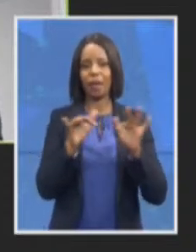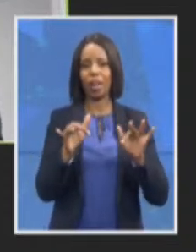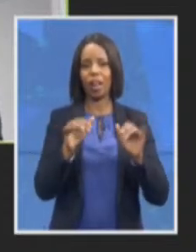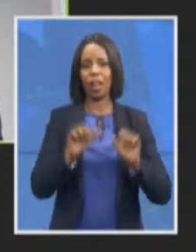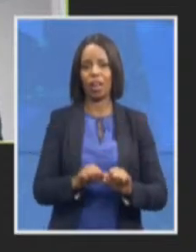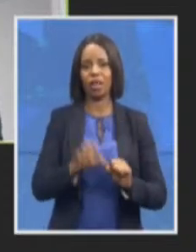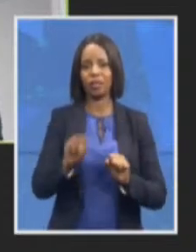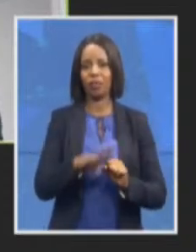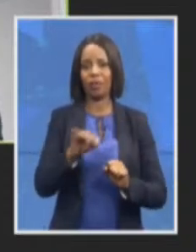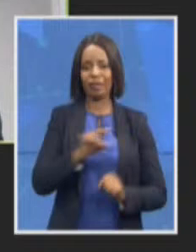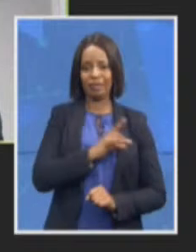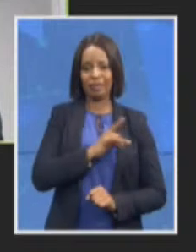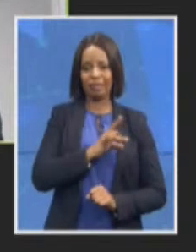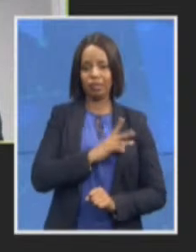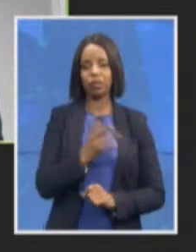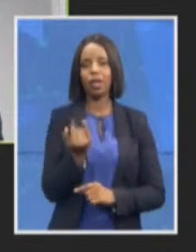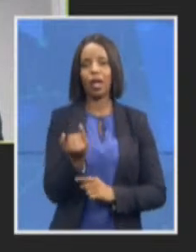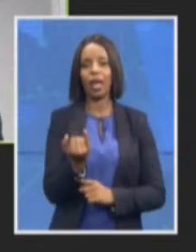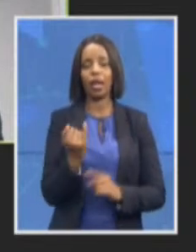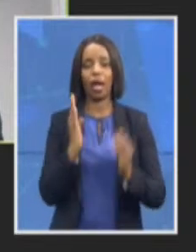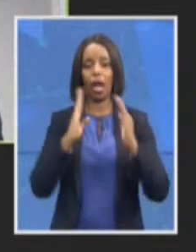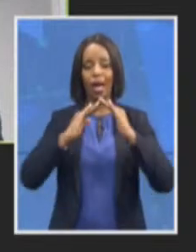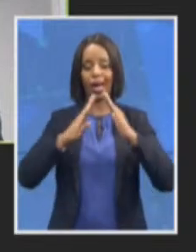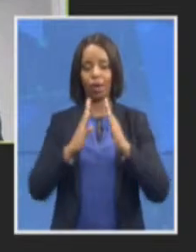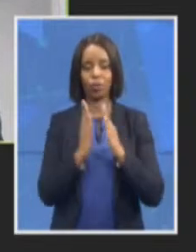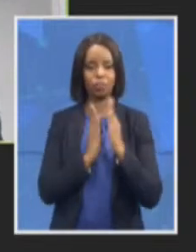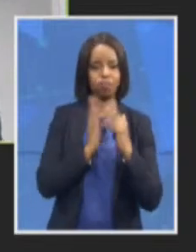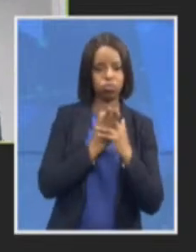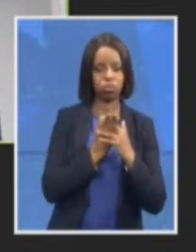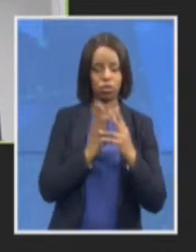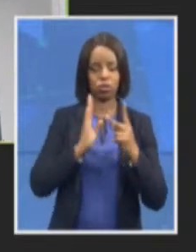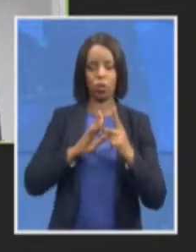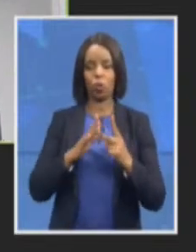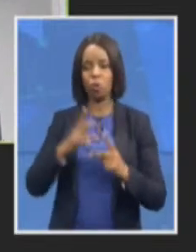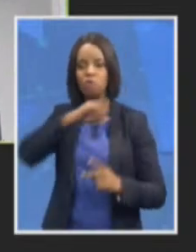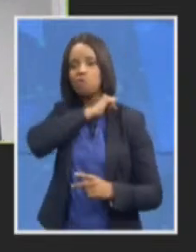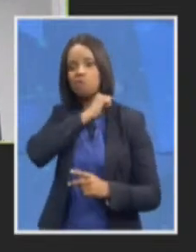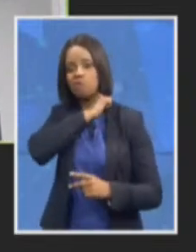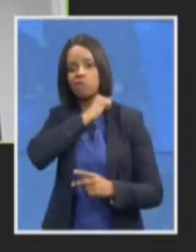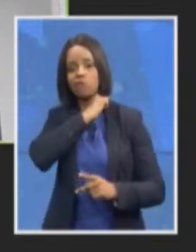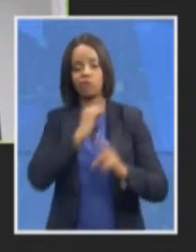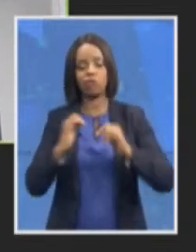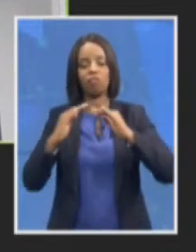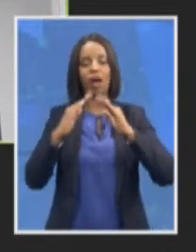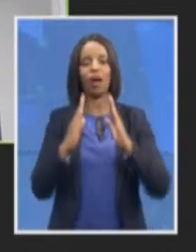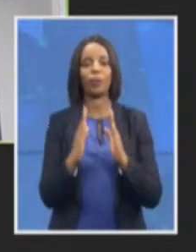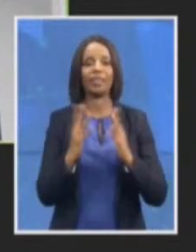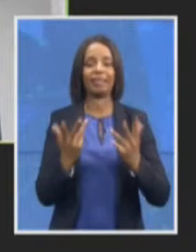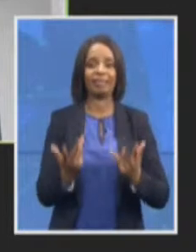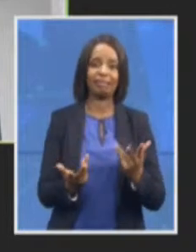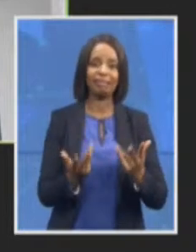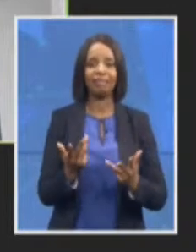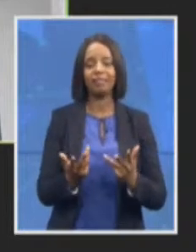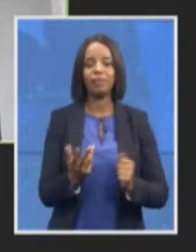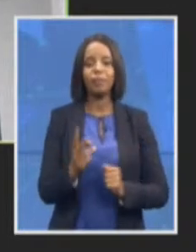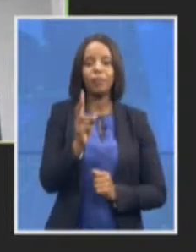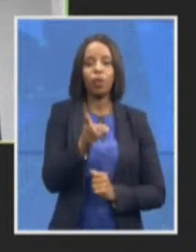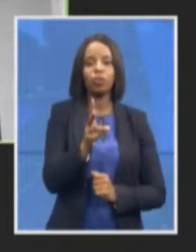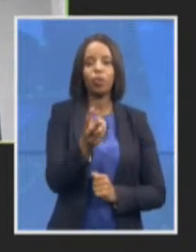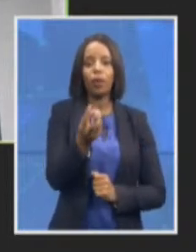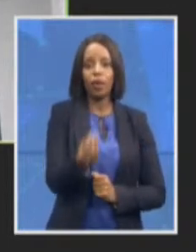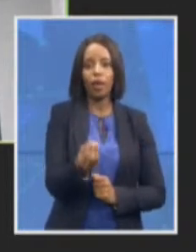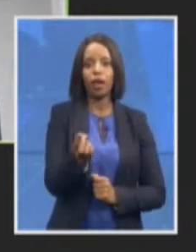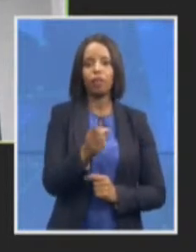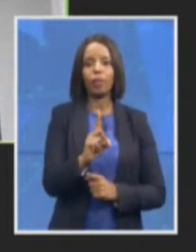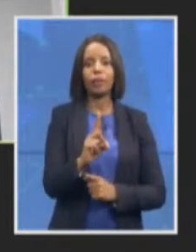house robberies we also have had extensive sexual and gender based crimes and violence is